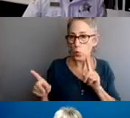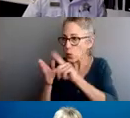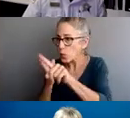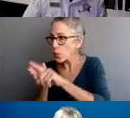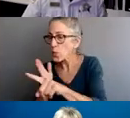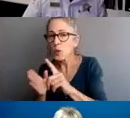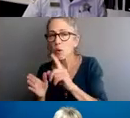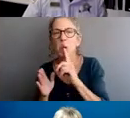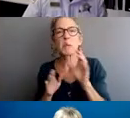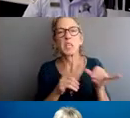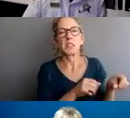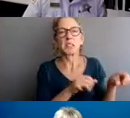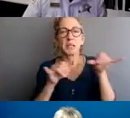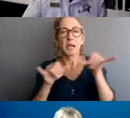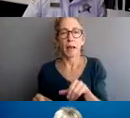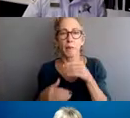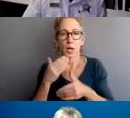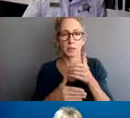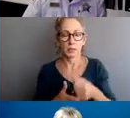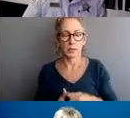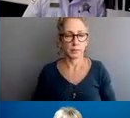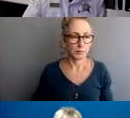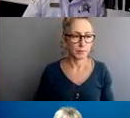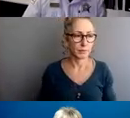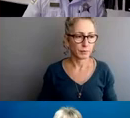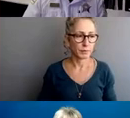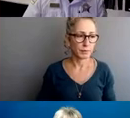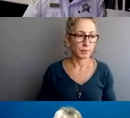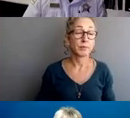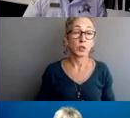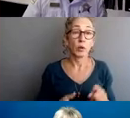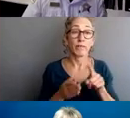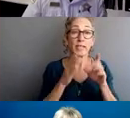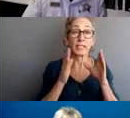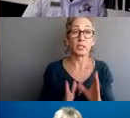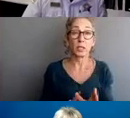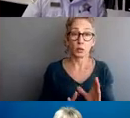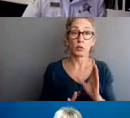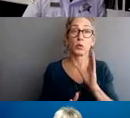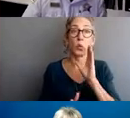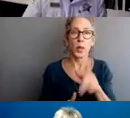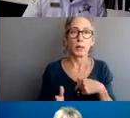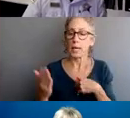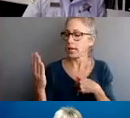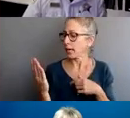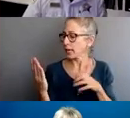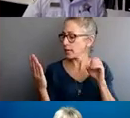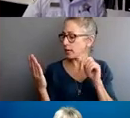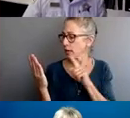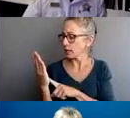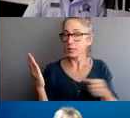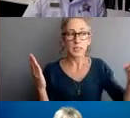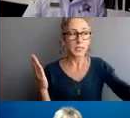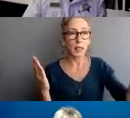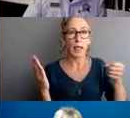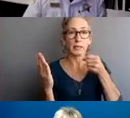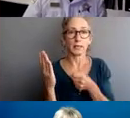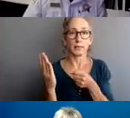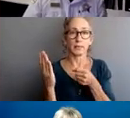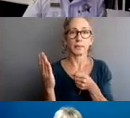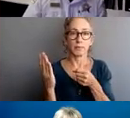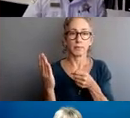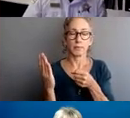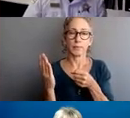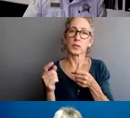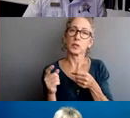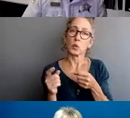Investigators are specifically selected for their role. CPD sets minimum qualifications to be a